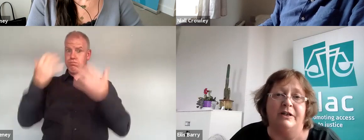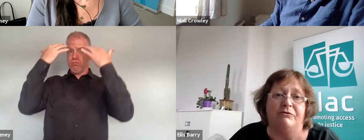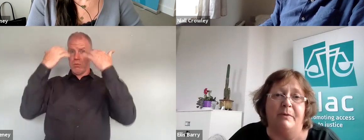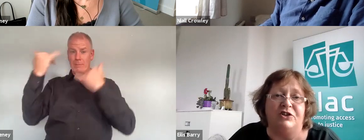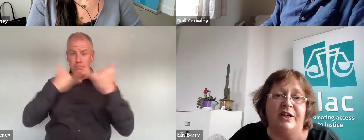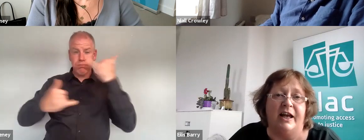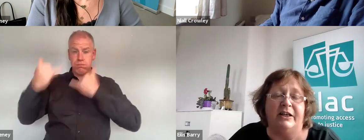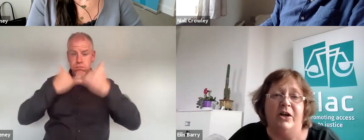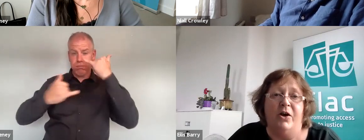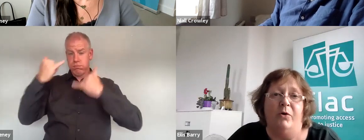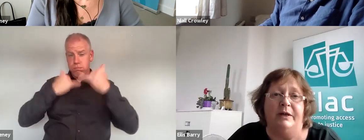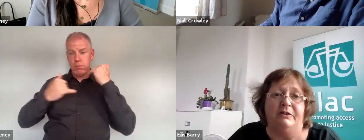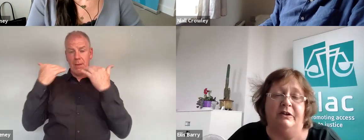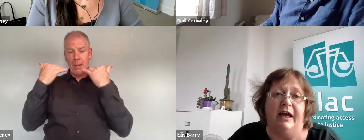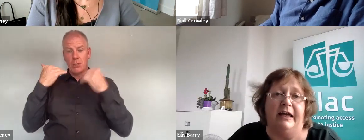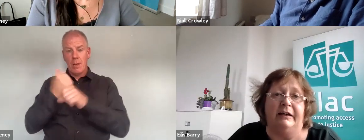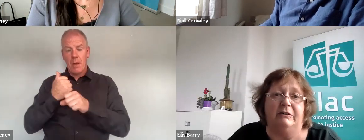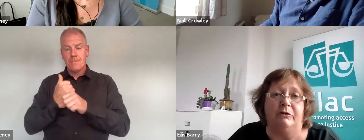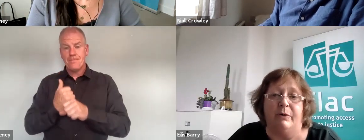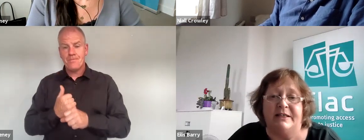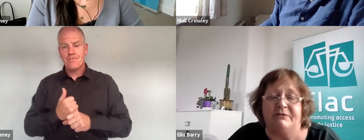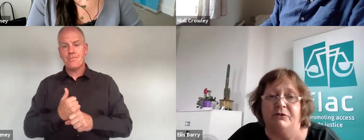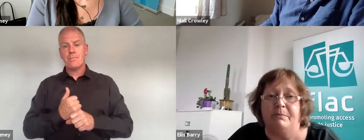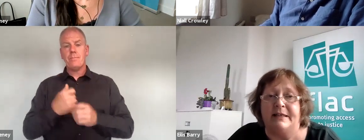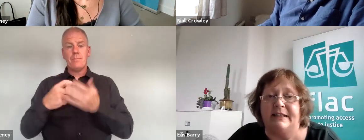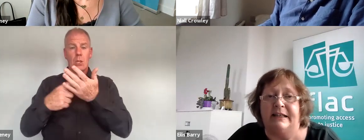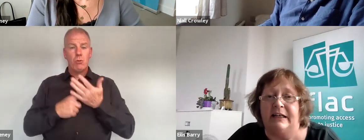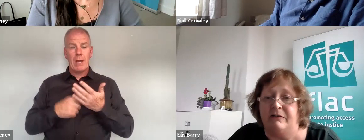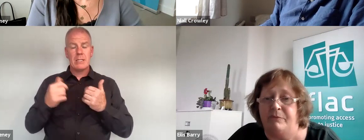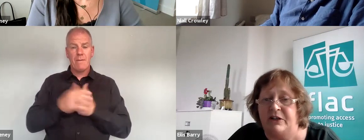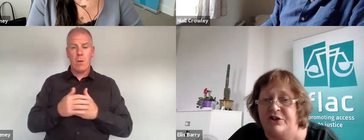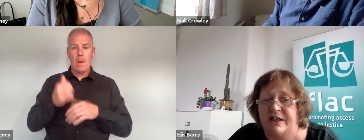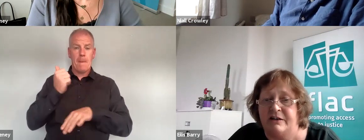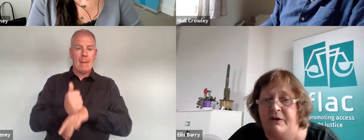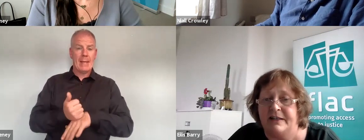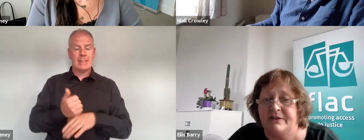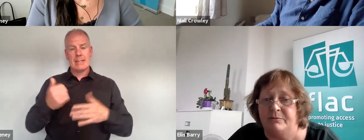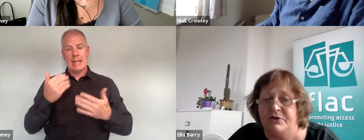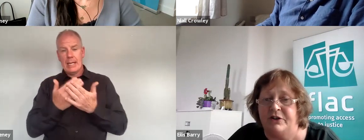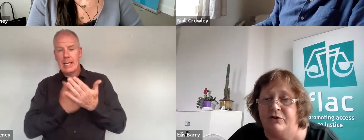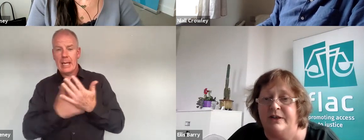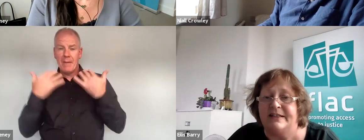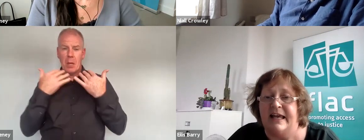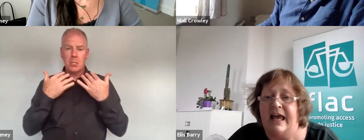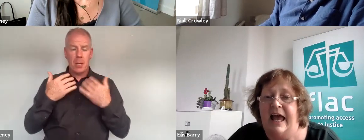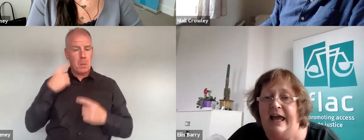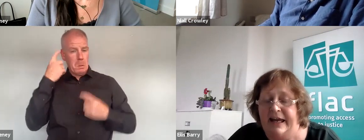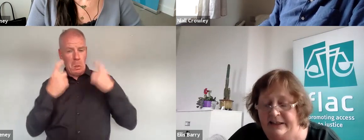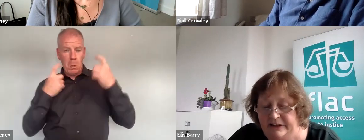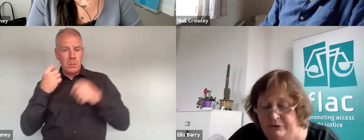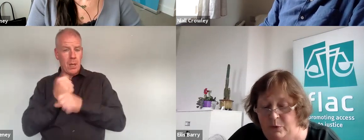our telephone information line with requests for basic legal information and advice so I'm just curious